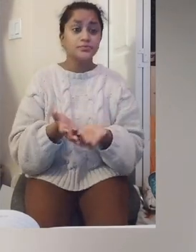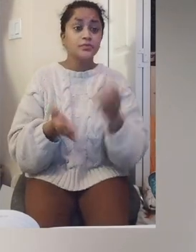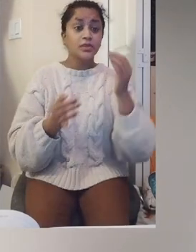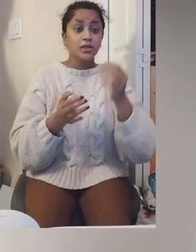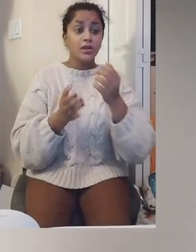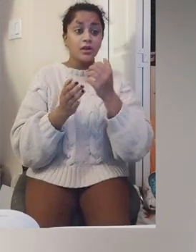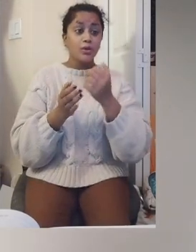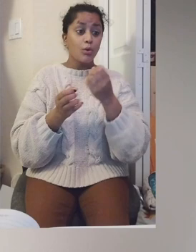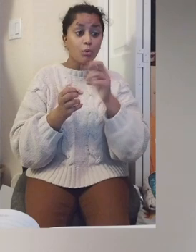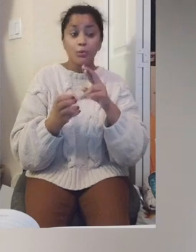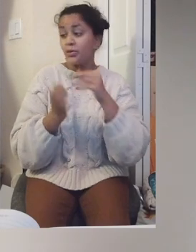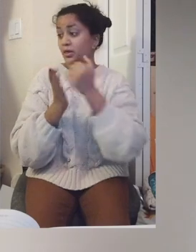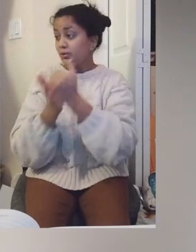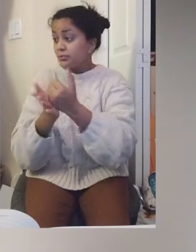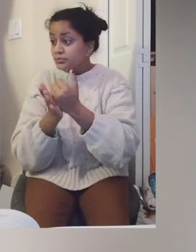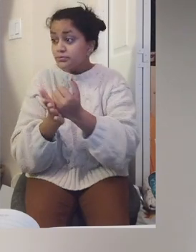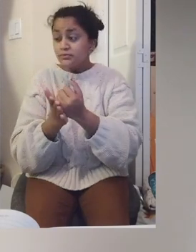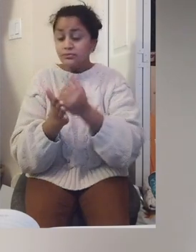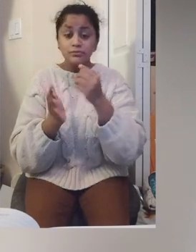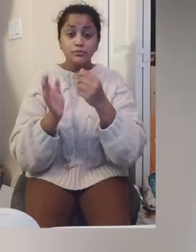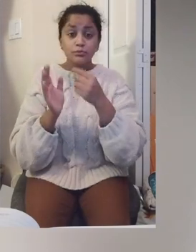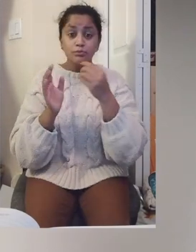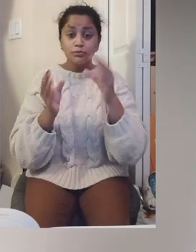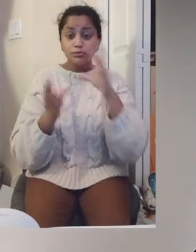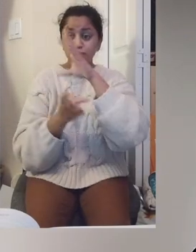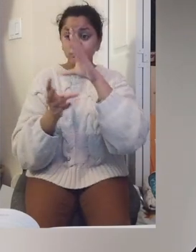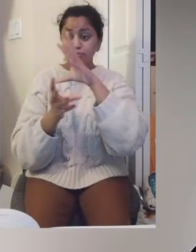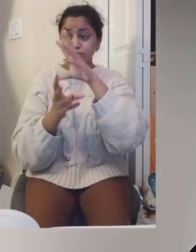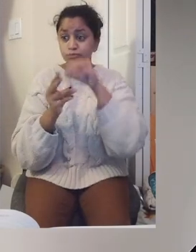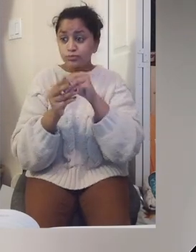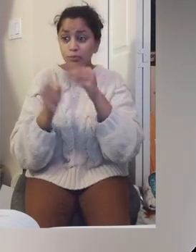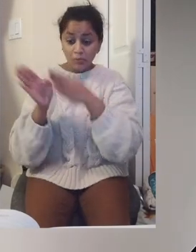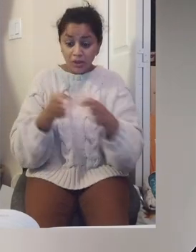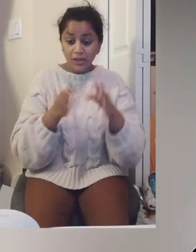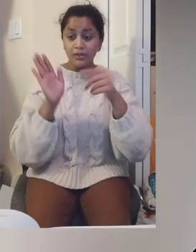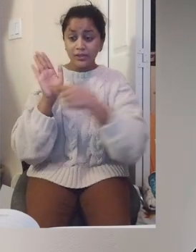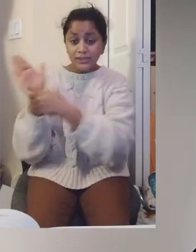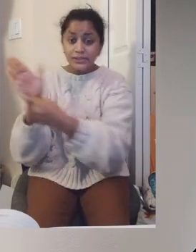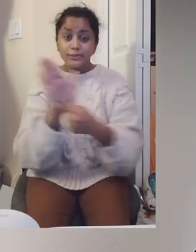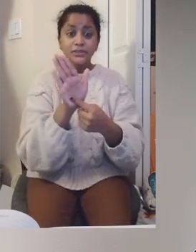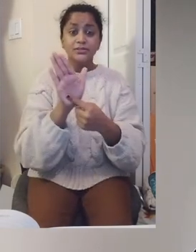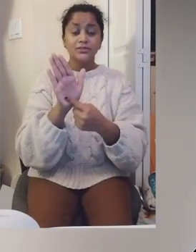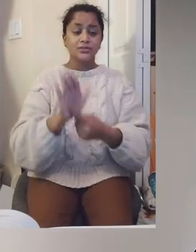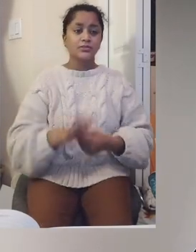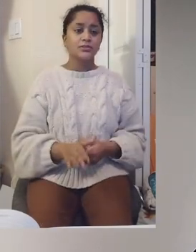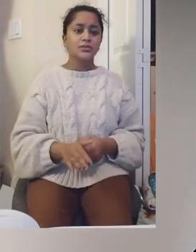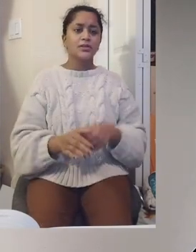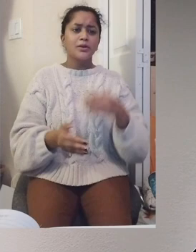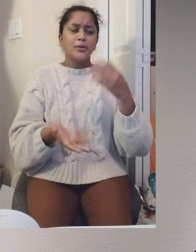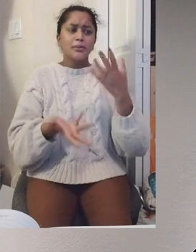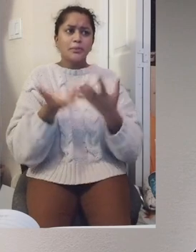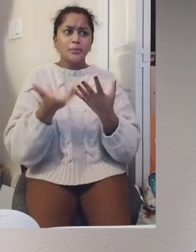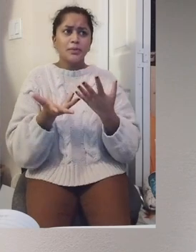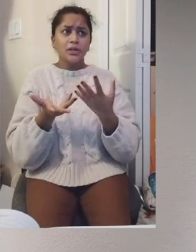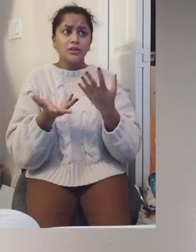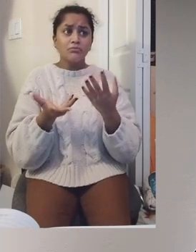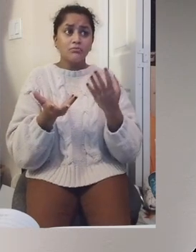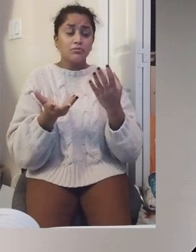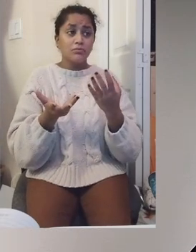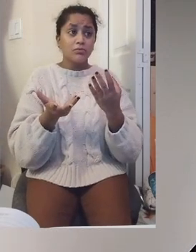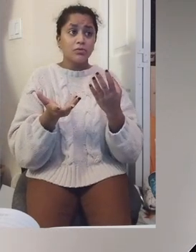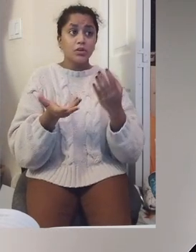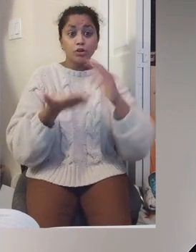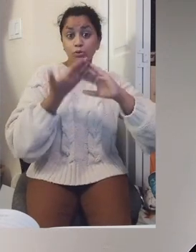or painting, or putting together an exhibit, an arrangement.